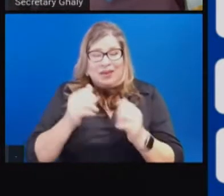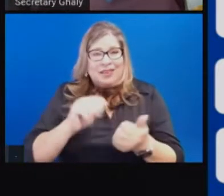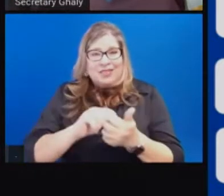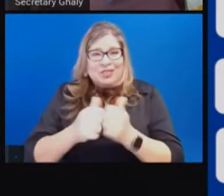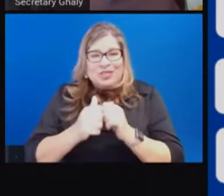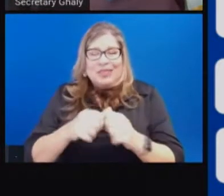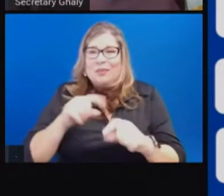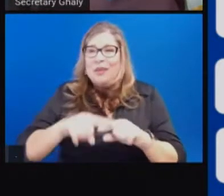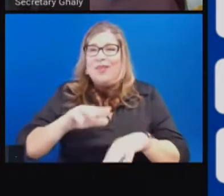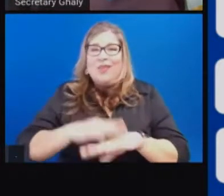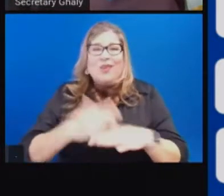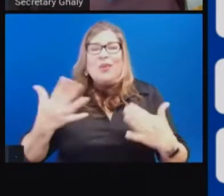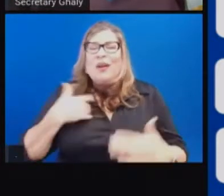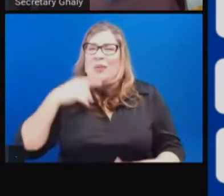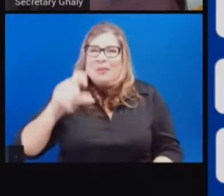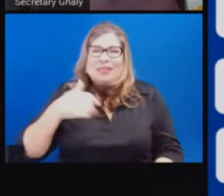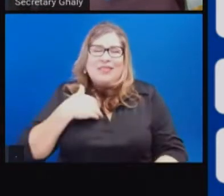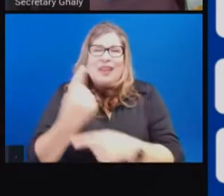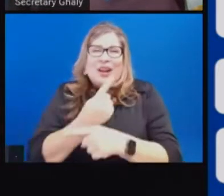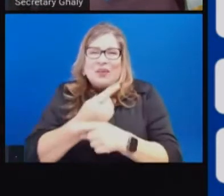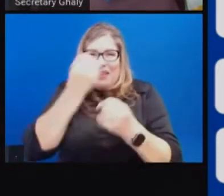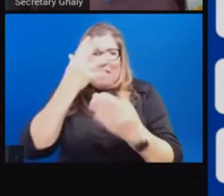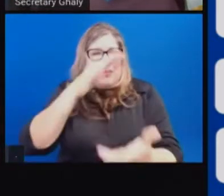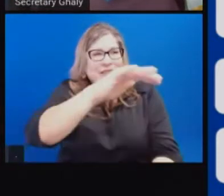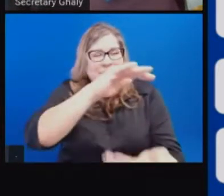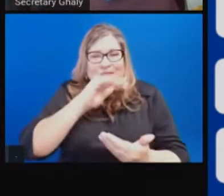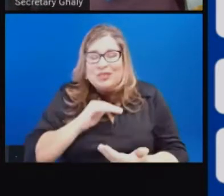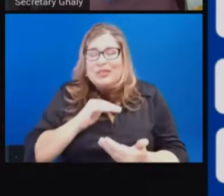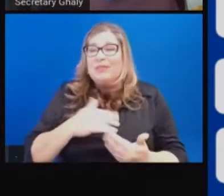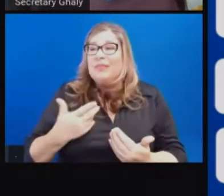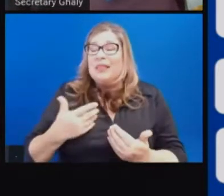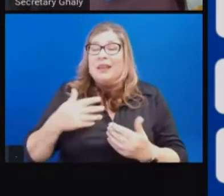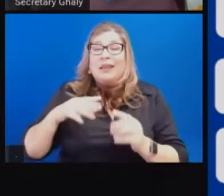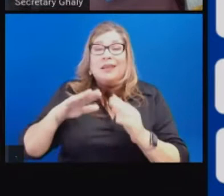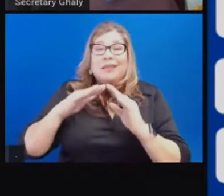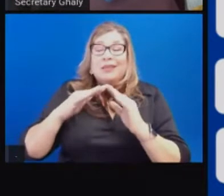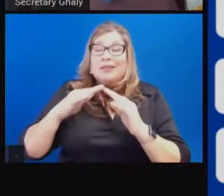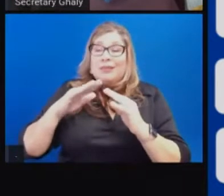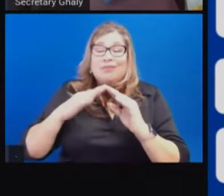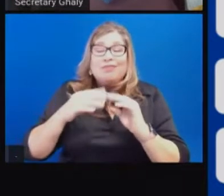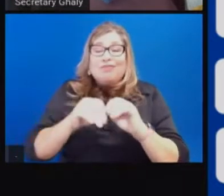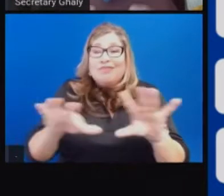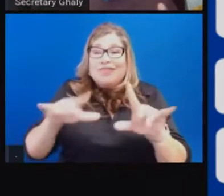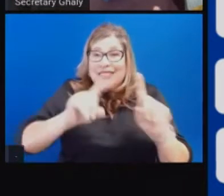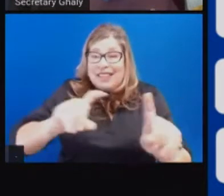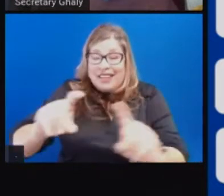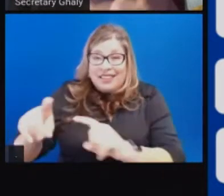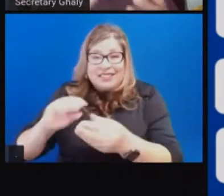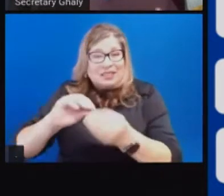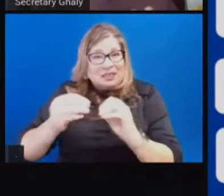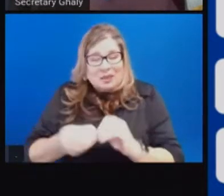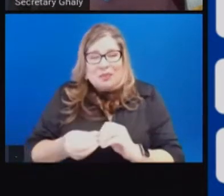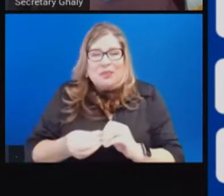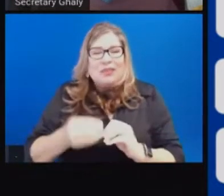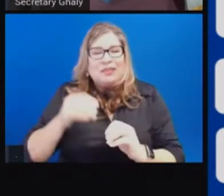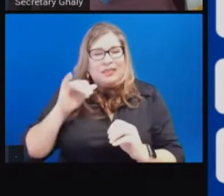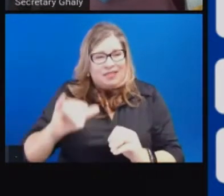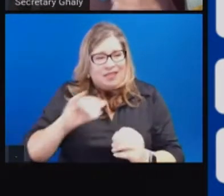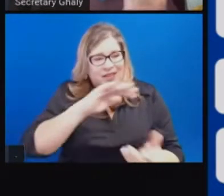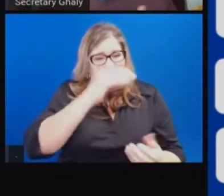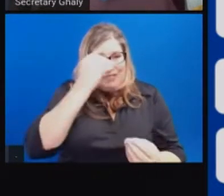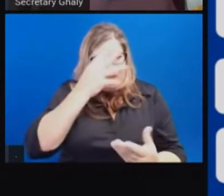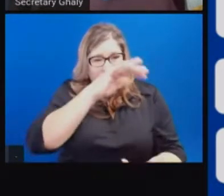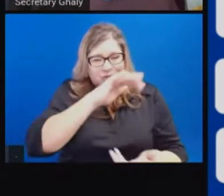accurate data from those tests that then drive the case numbers and they are effective. So we did, for a period of